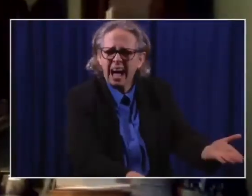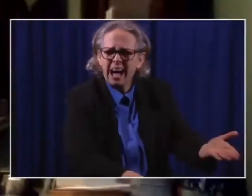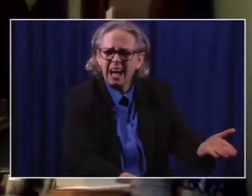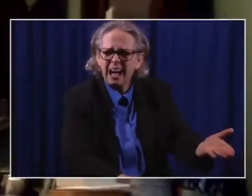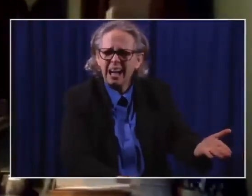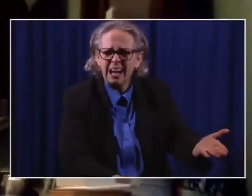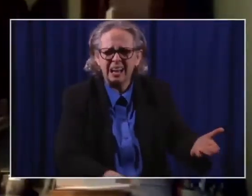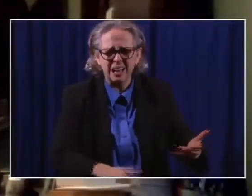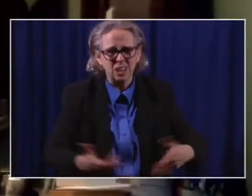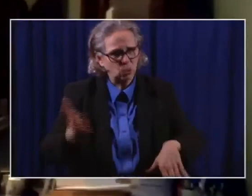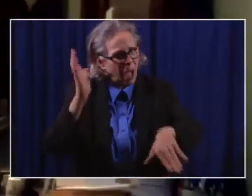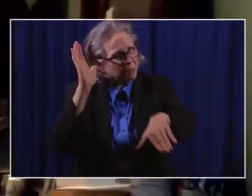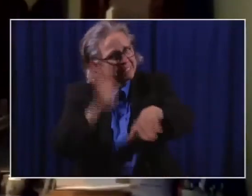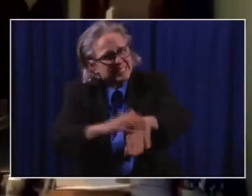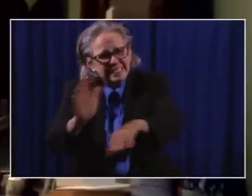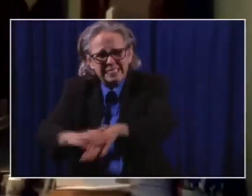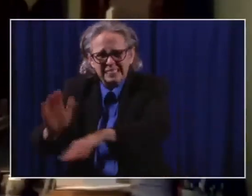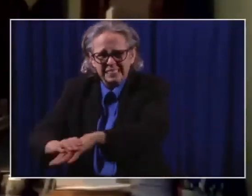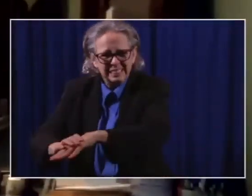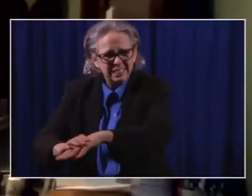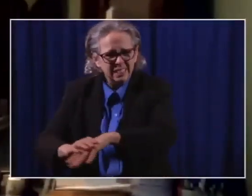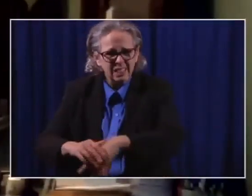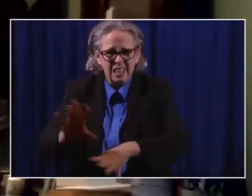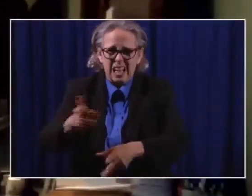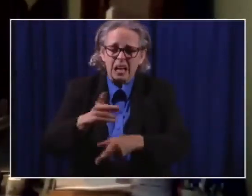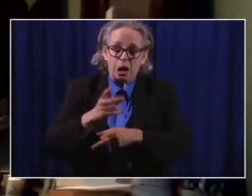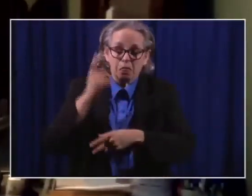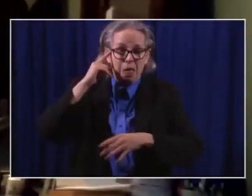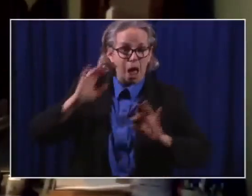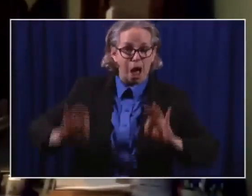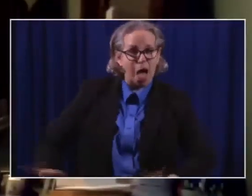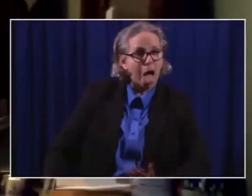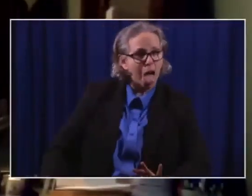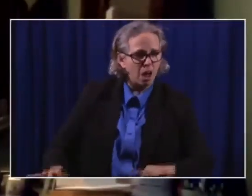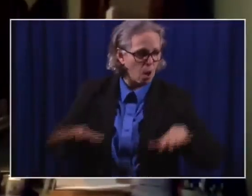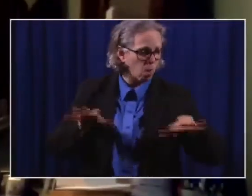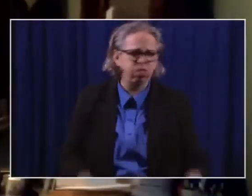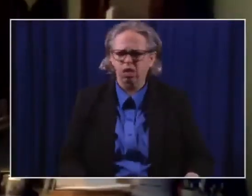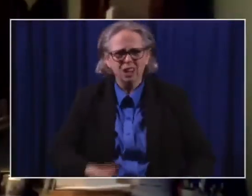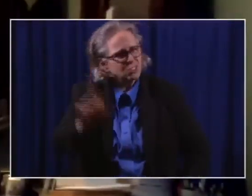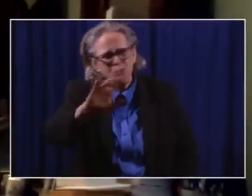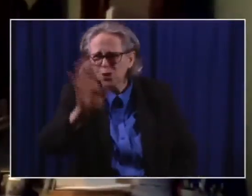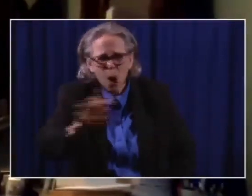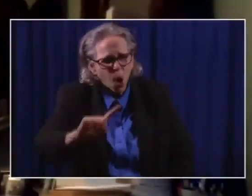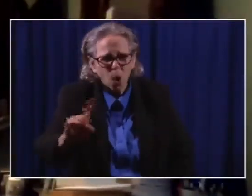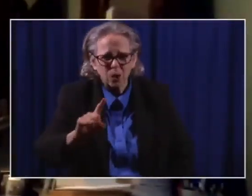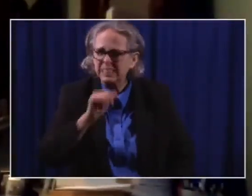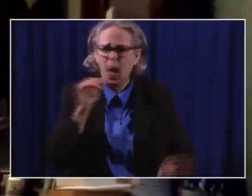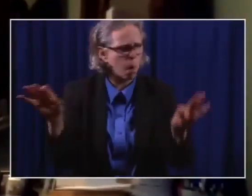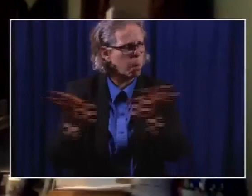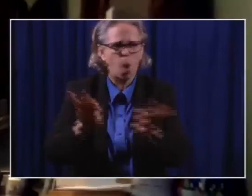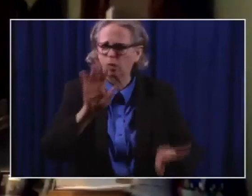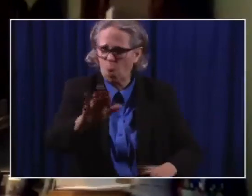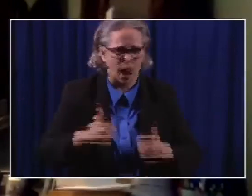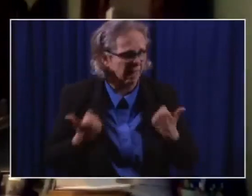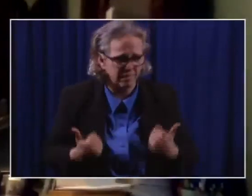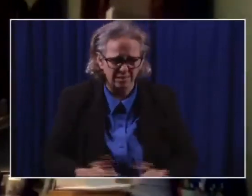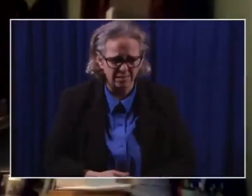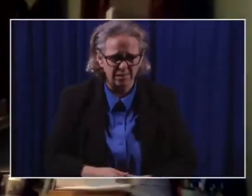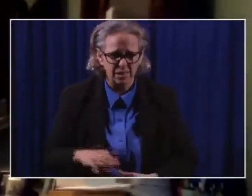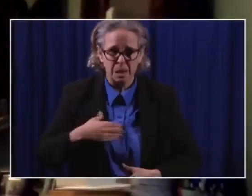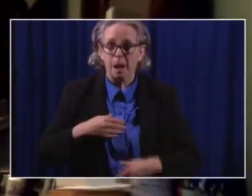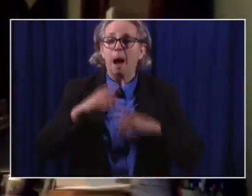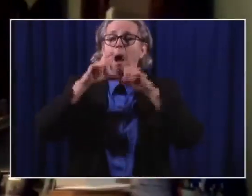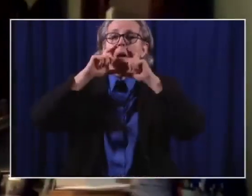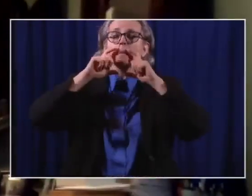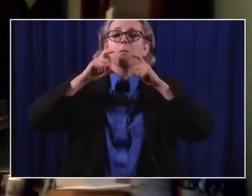your guard down. It's not worth it. I went through it. I made a huge mistake by taking that mask off, and it's